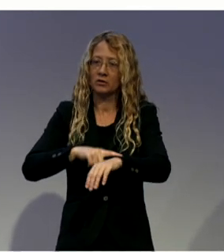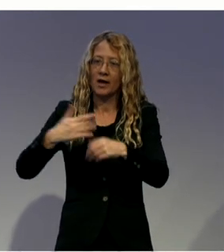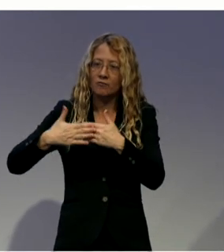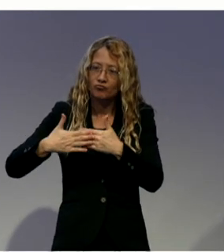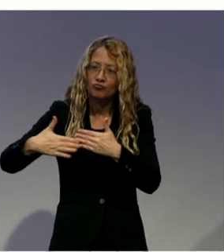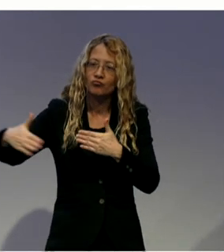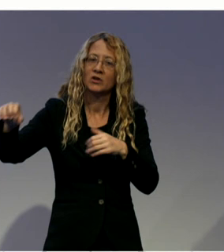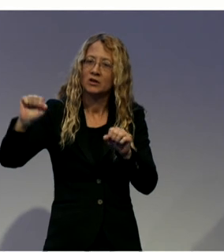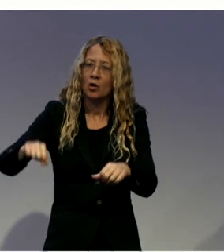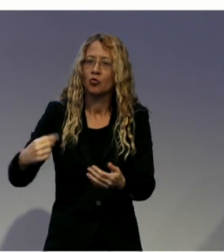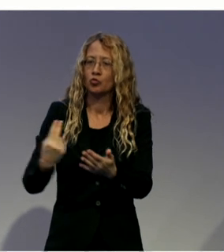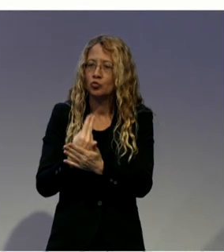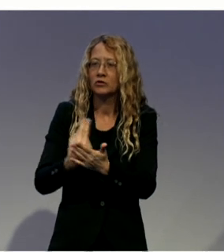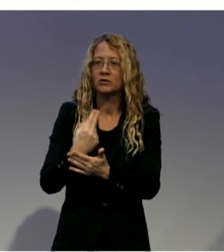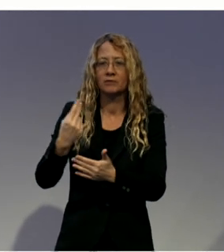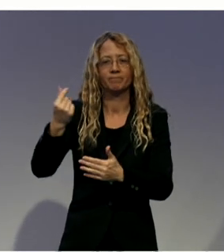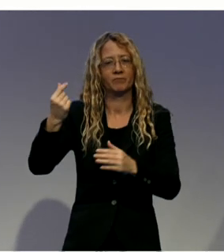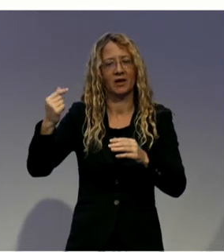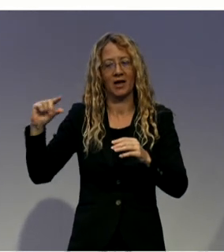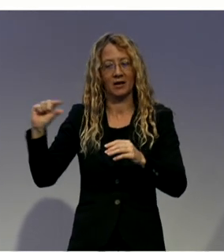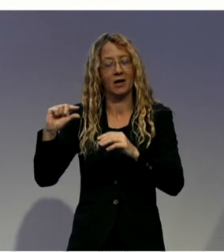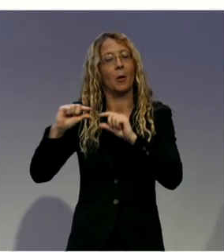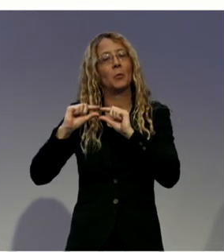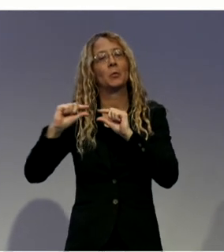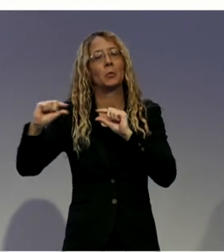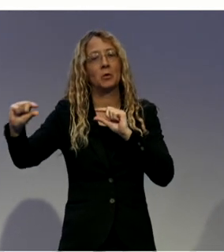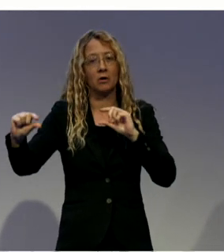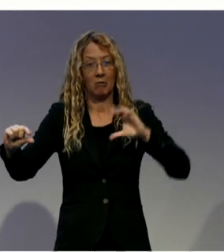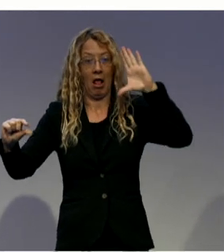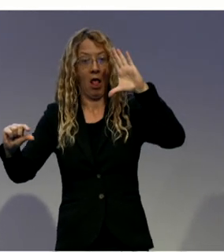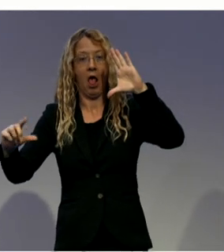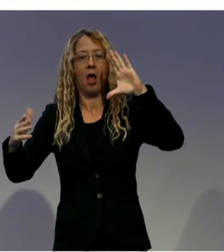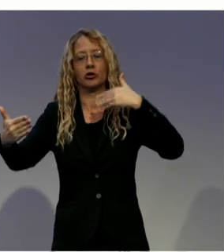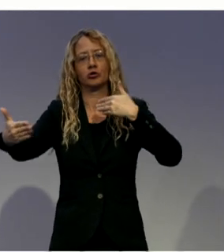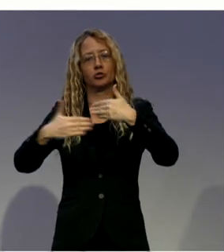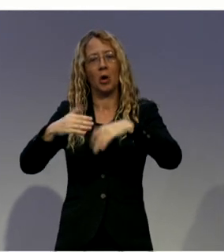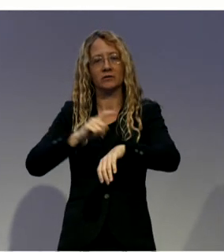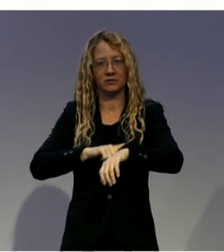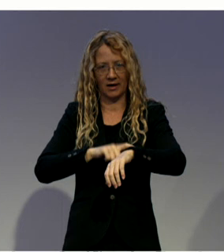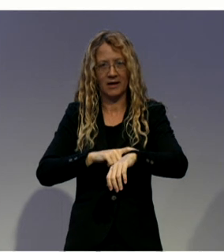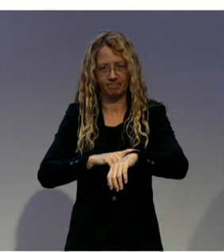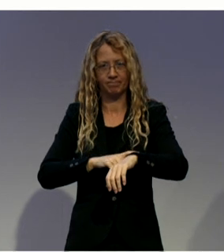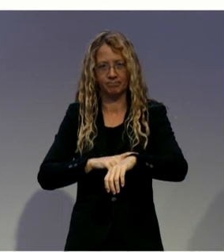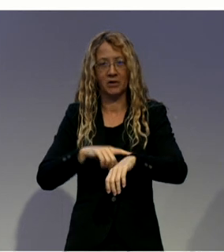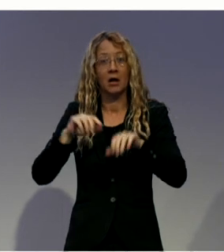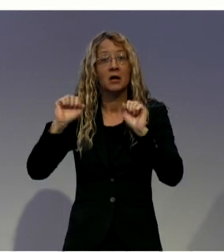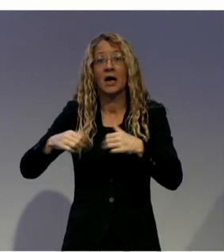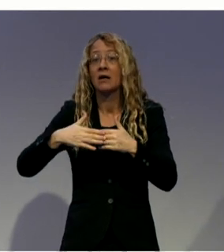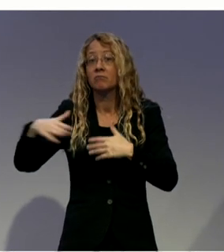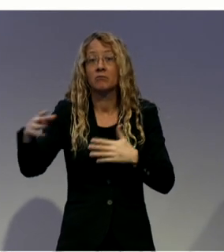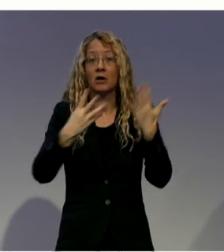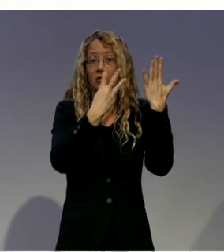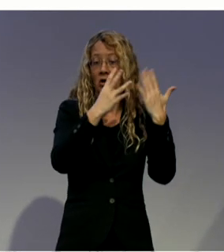and match savings which can total up to $90,000 per plan. So it's a